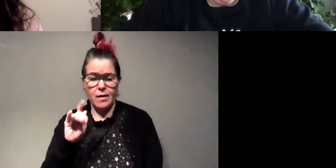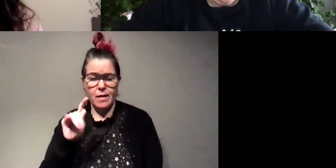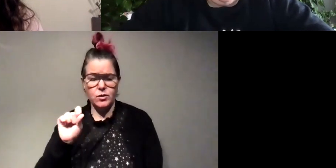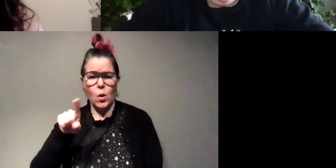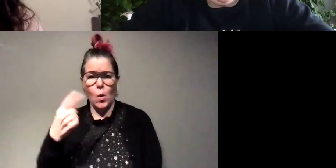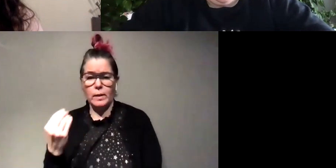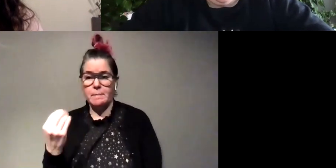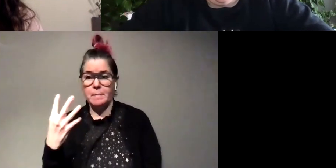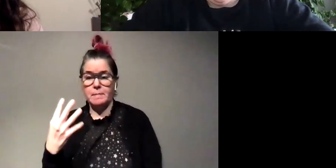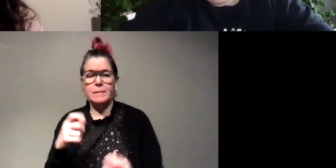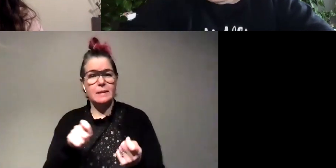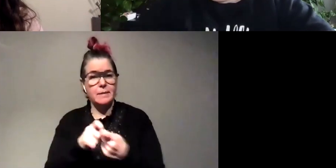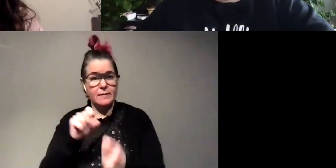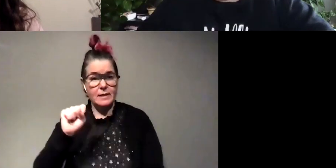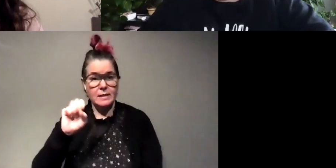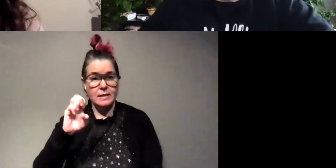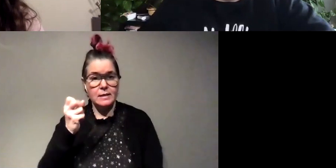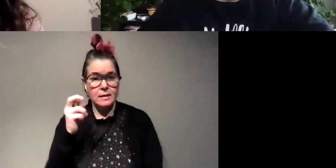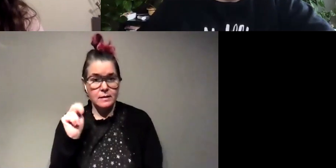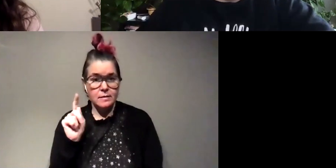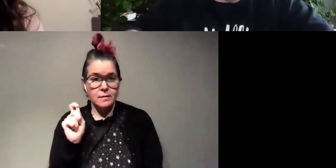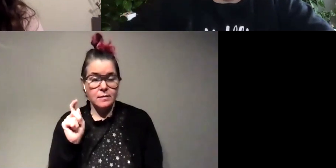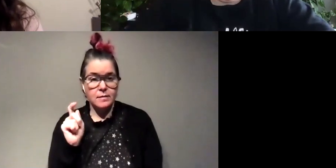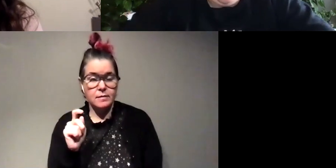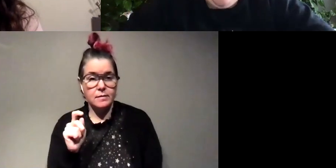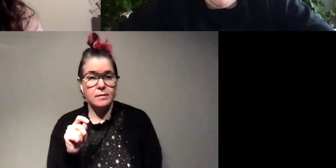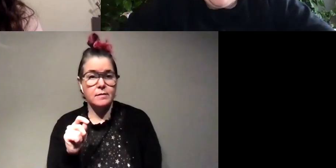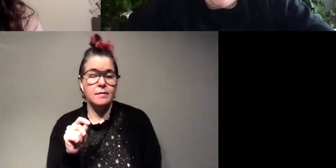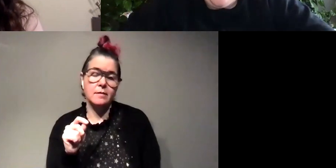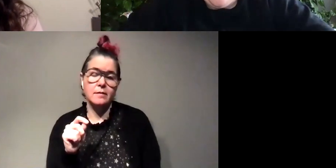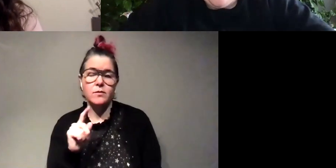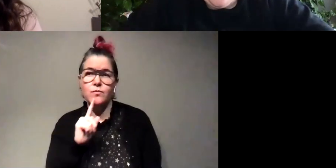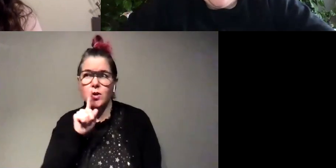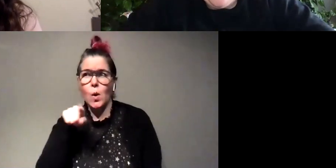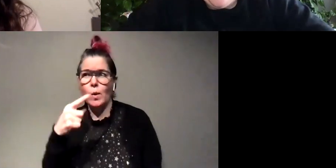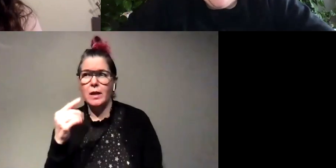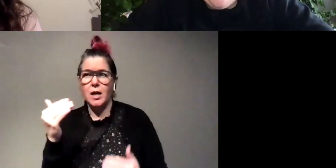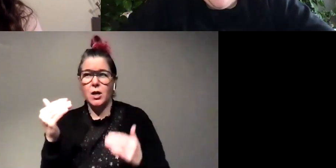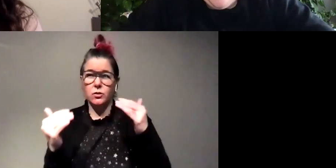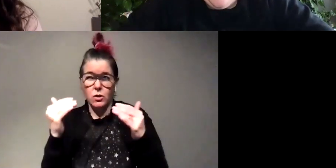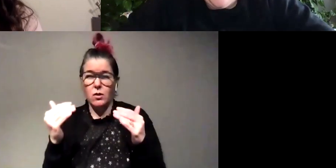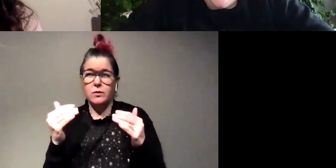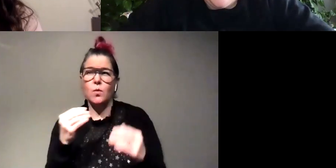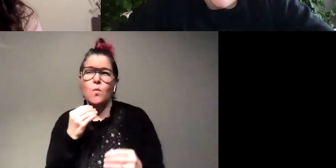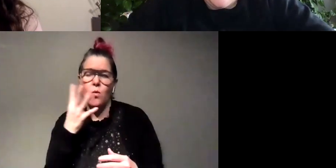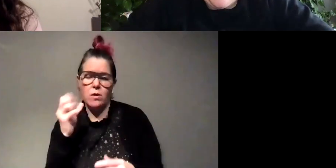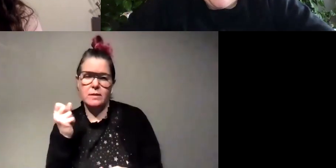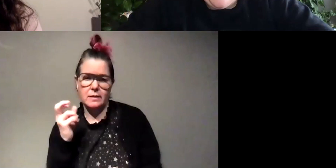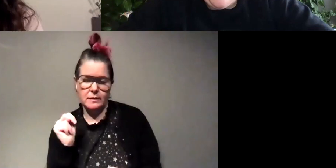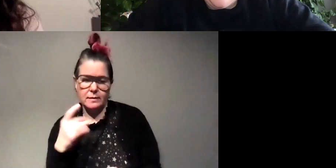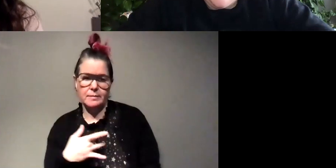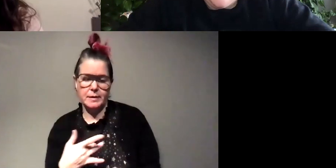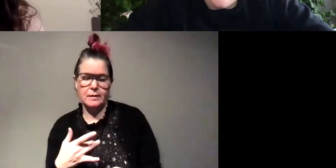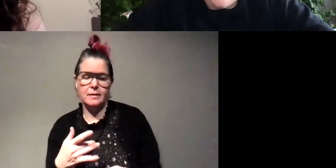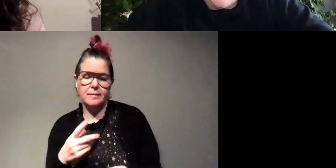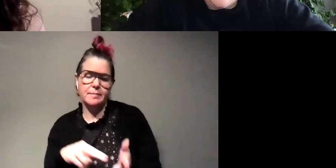seasons um so they're really only adults and like the warm seasons so in that case yes